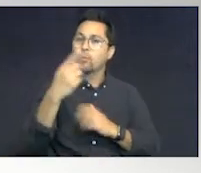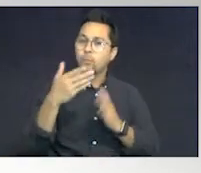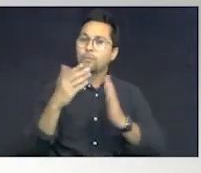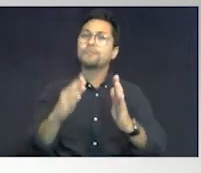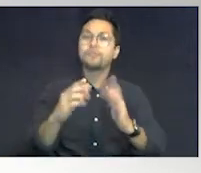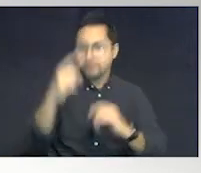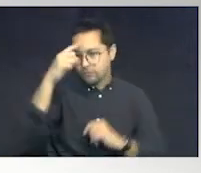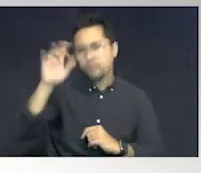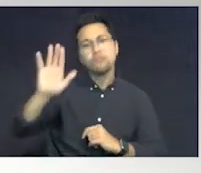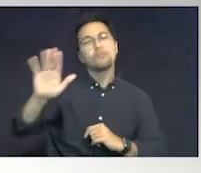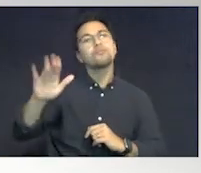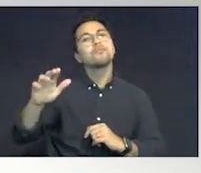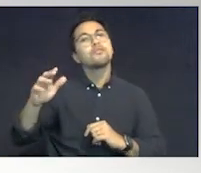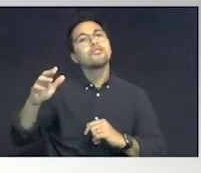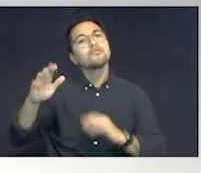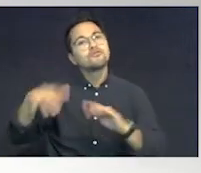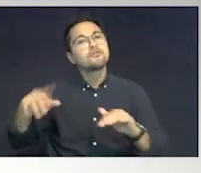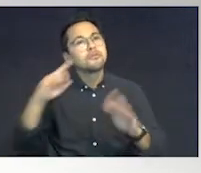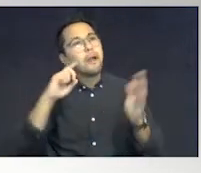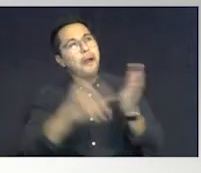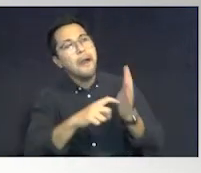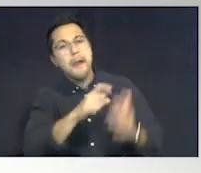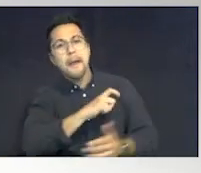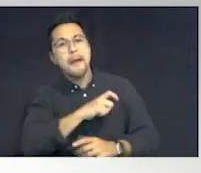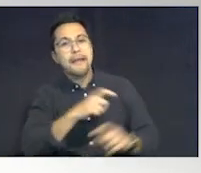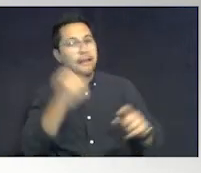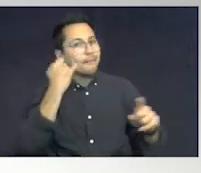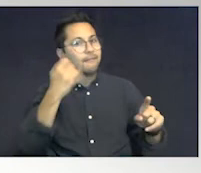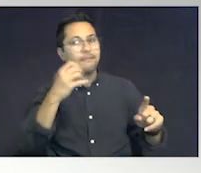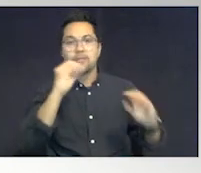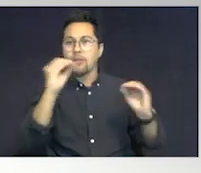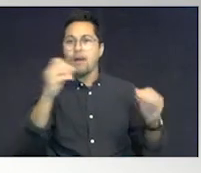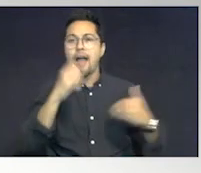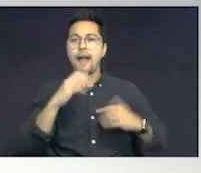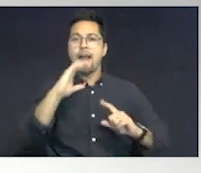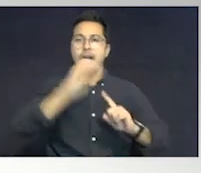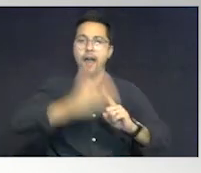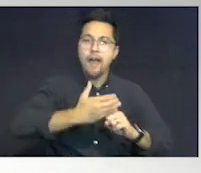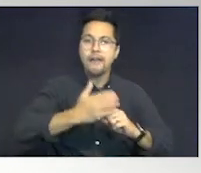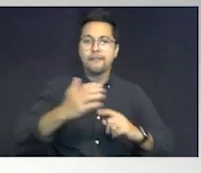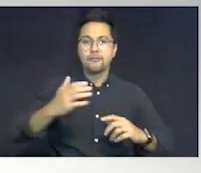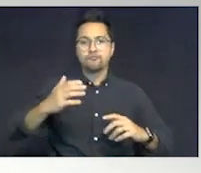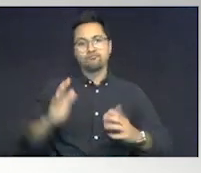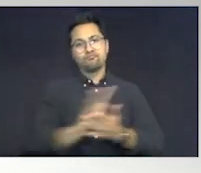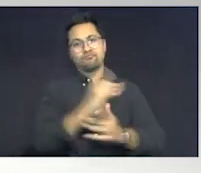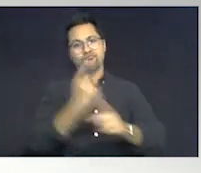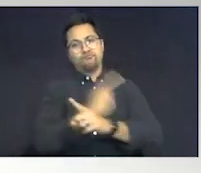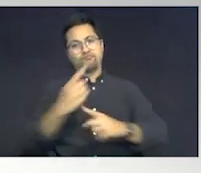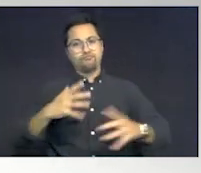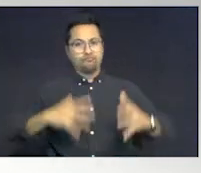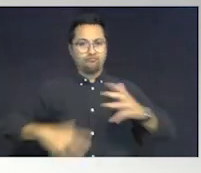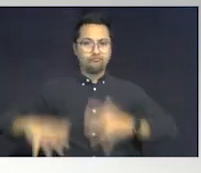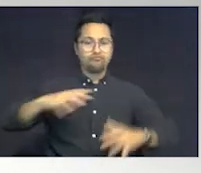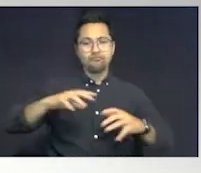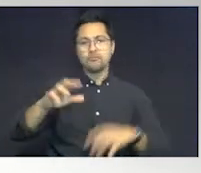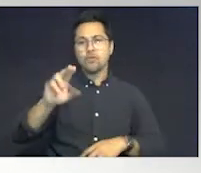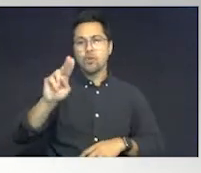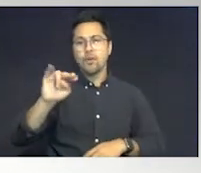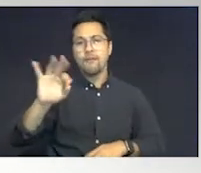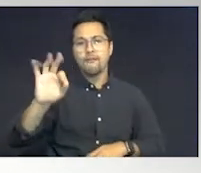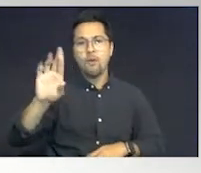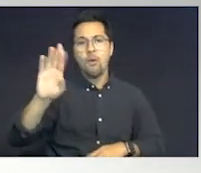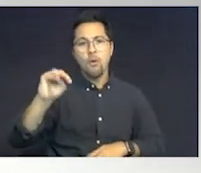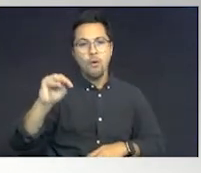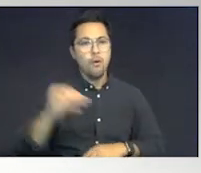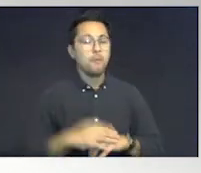for your child to identify a police officer that is not in uniform. Let's just talk about a couple of the uniforms here. Let's talk about